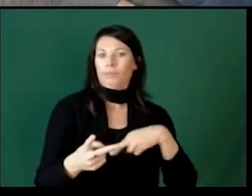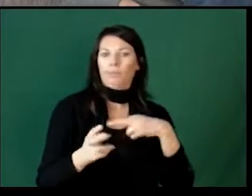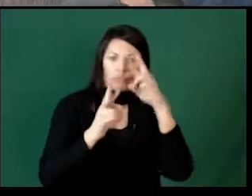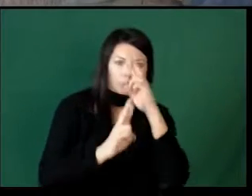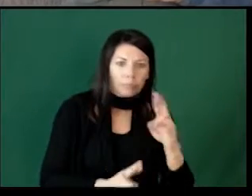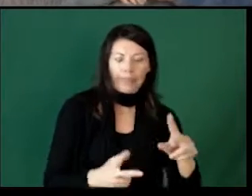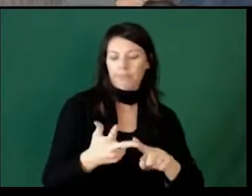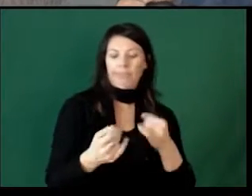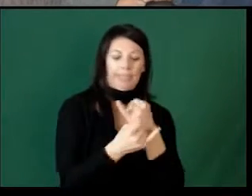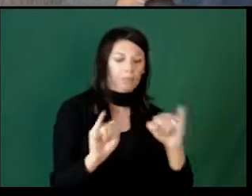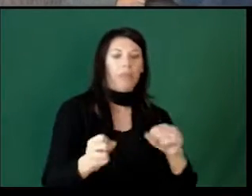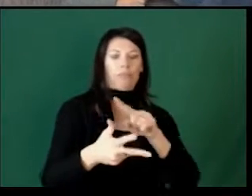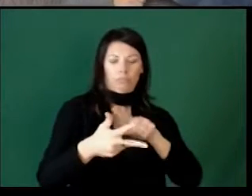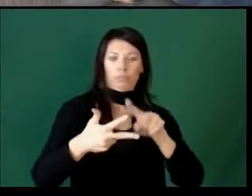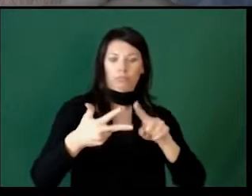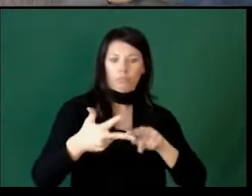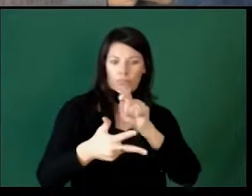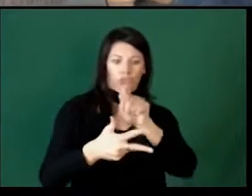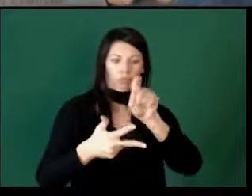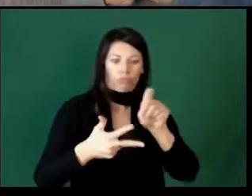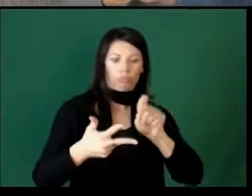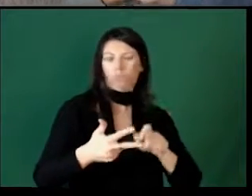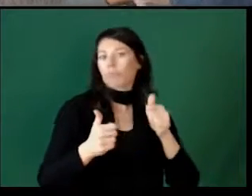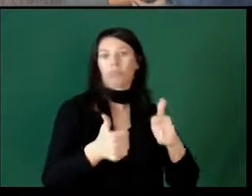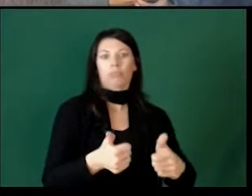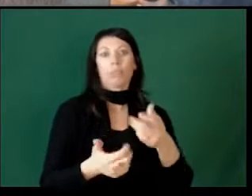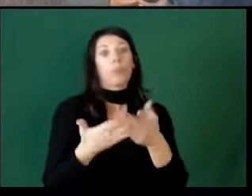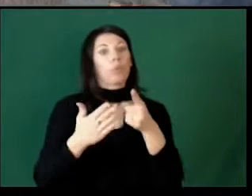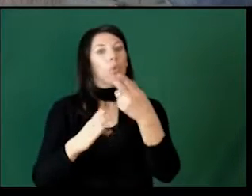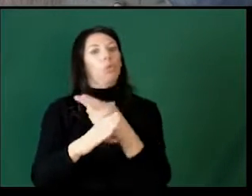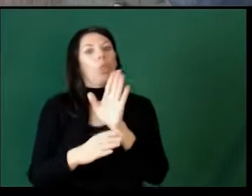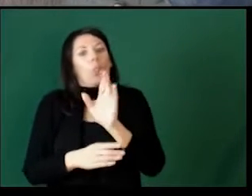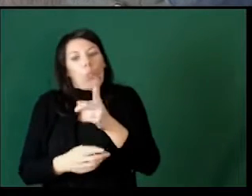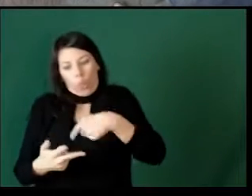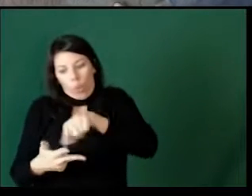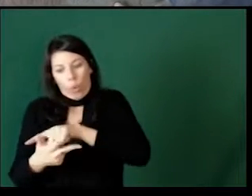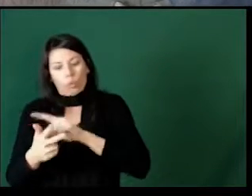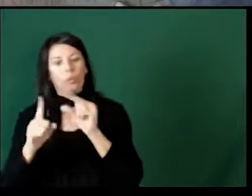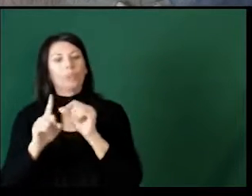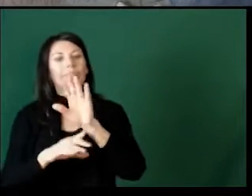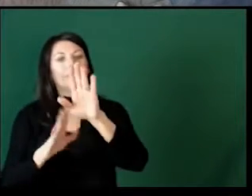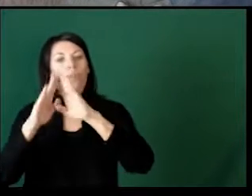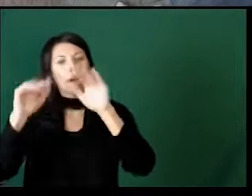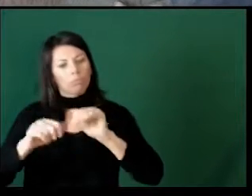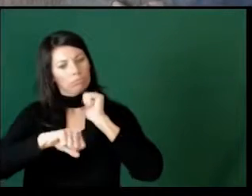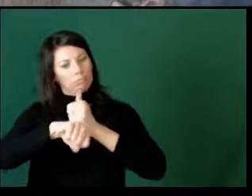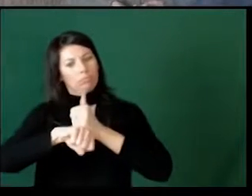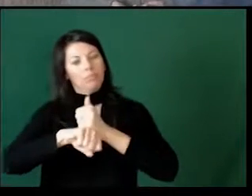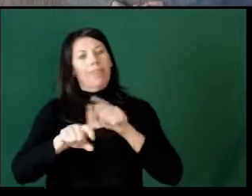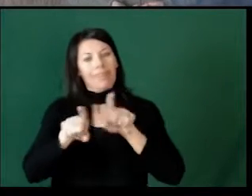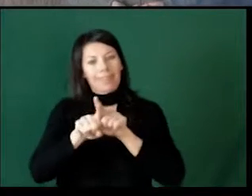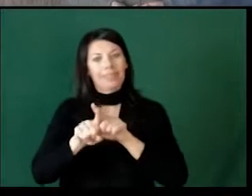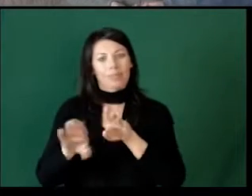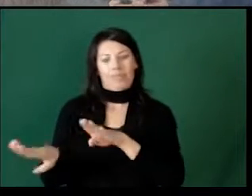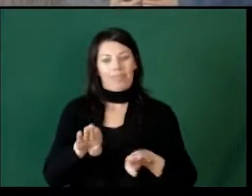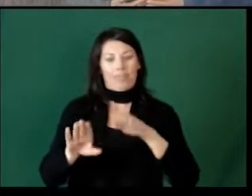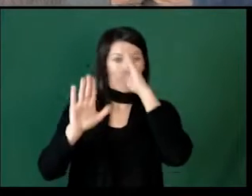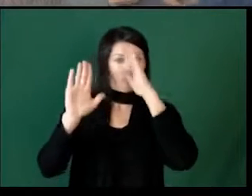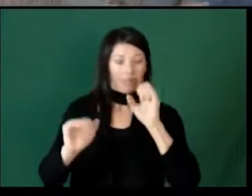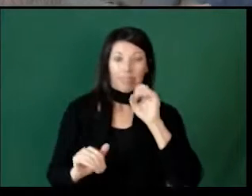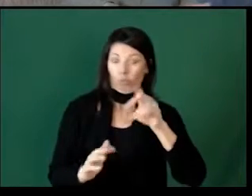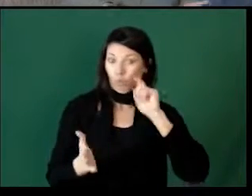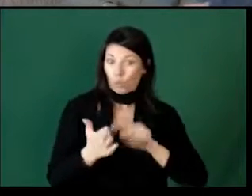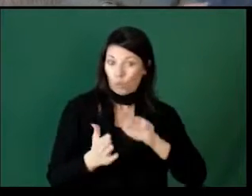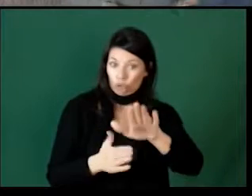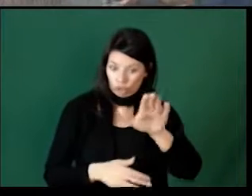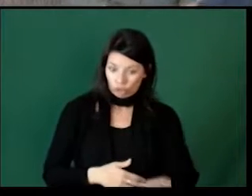for showing respect, for independence. If those are words that you're using in your home as well, you can set those up as behavior expectations and